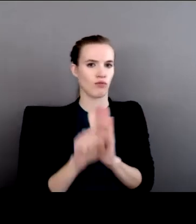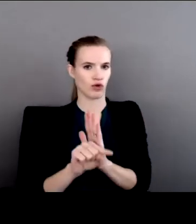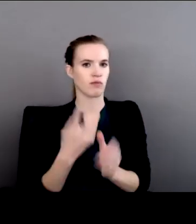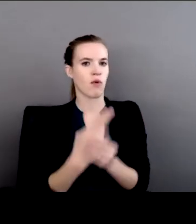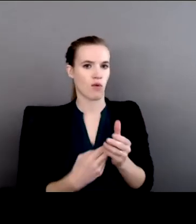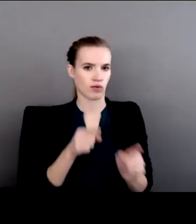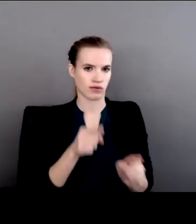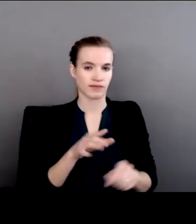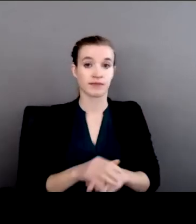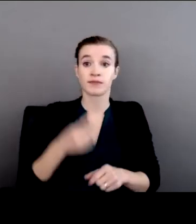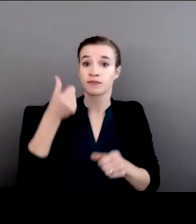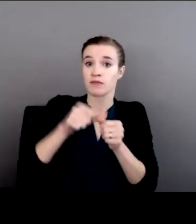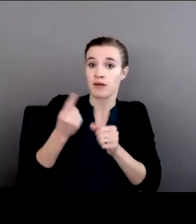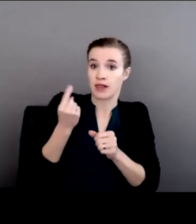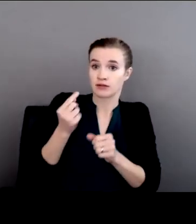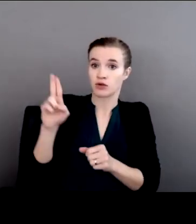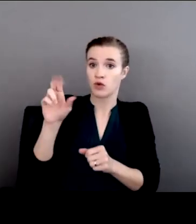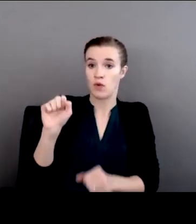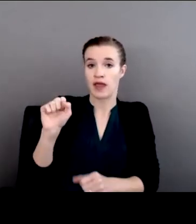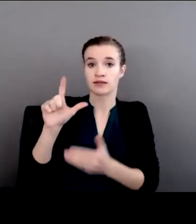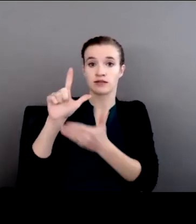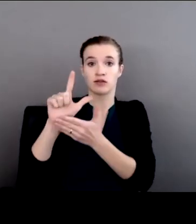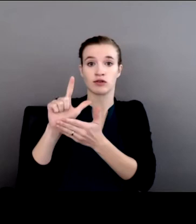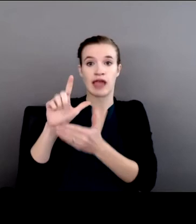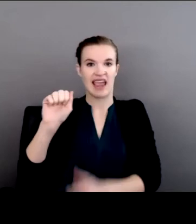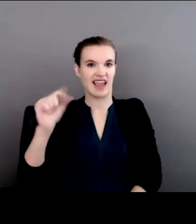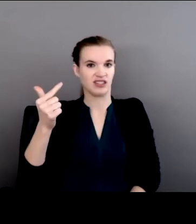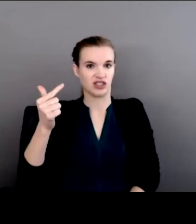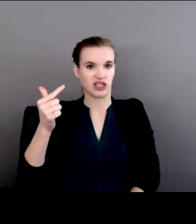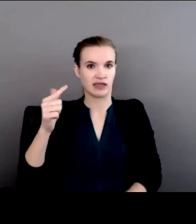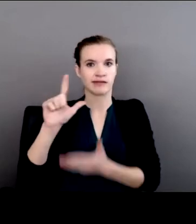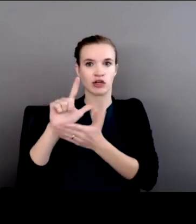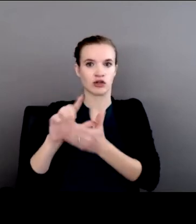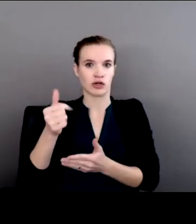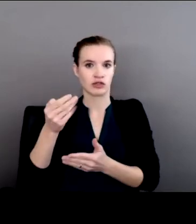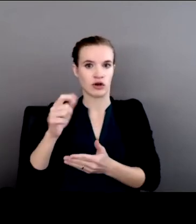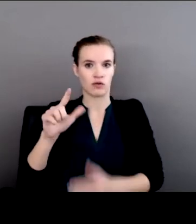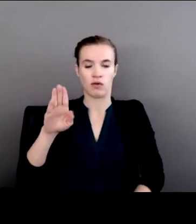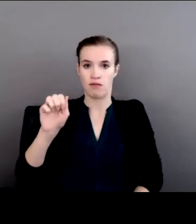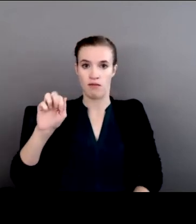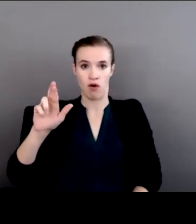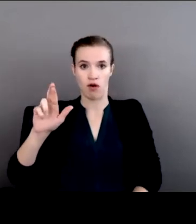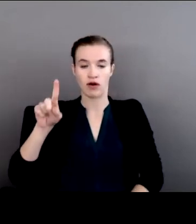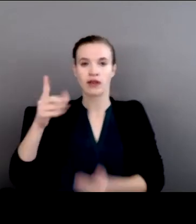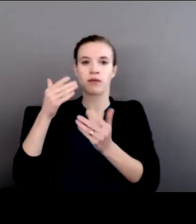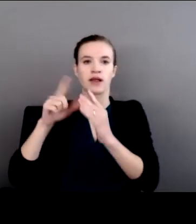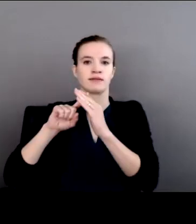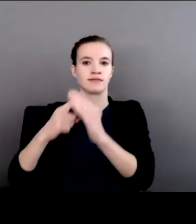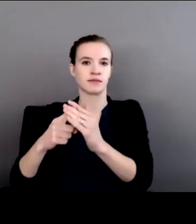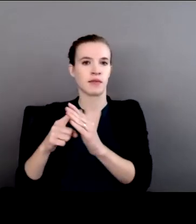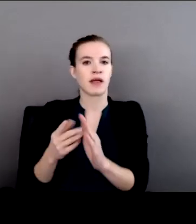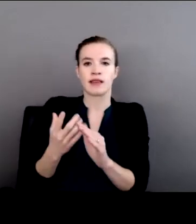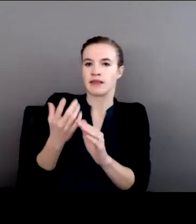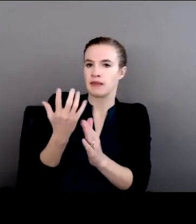when U.S. General Barr launched the Missing and Murdered Indigenous Persons Initiative, a